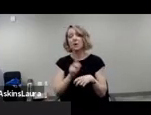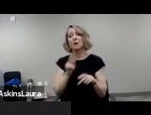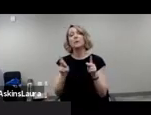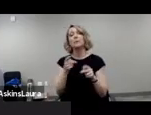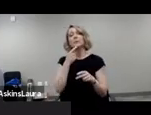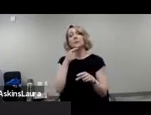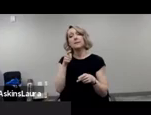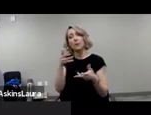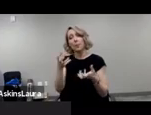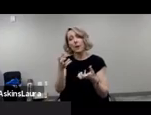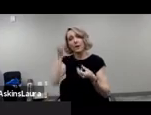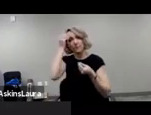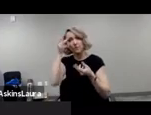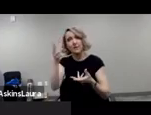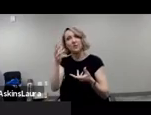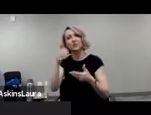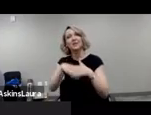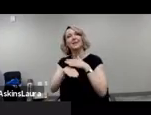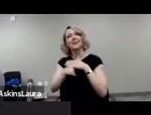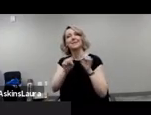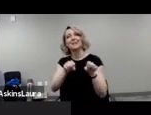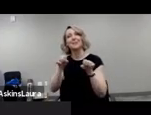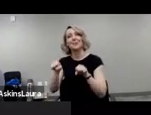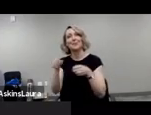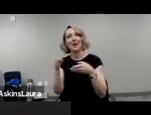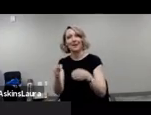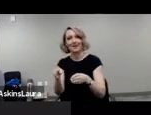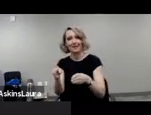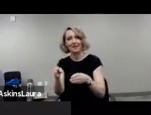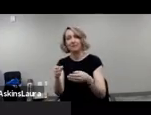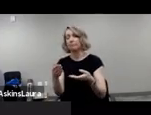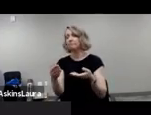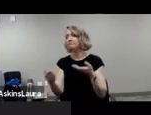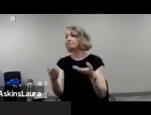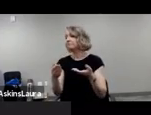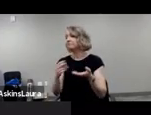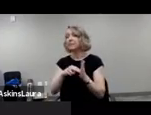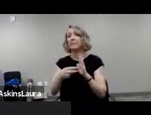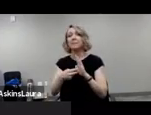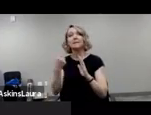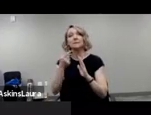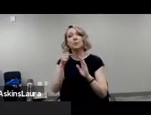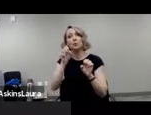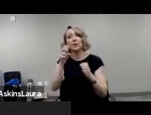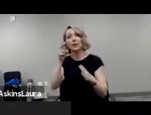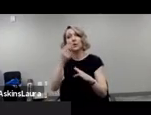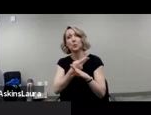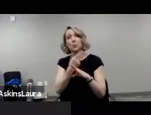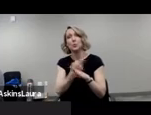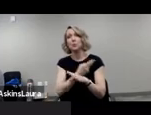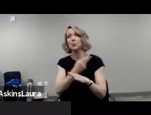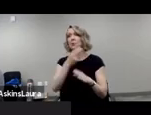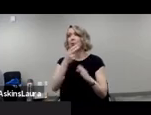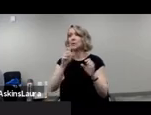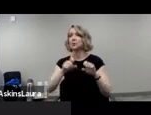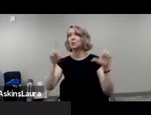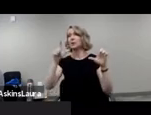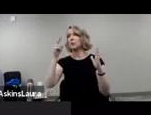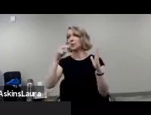wanted information in an accessible format. So that might include something that's readable by a screen reader program,